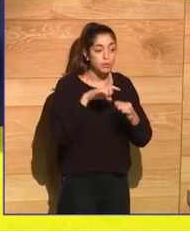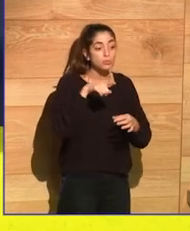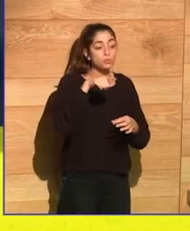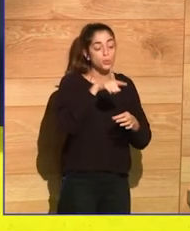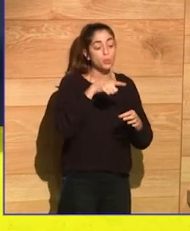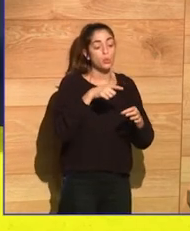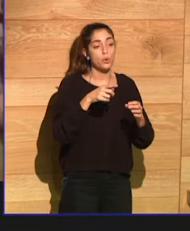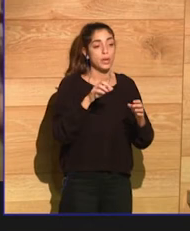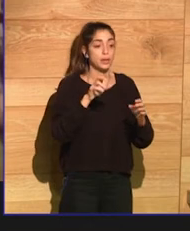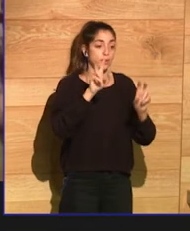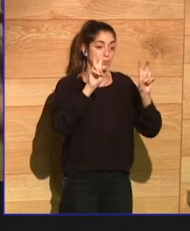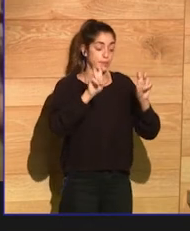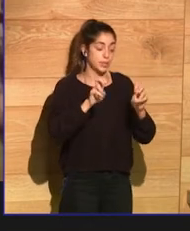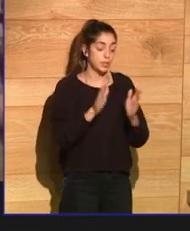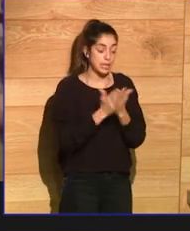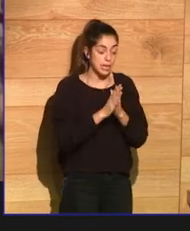writing Adjustment Day.